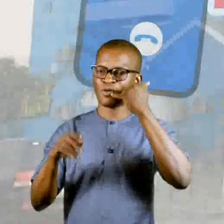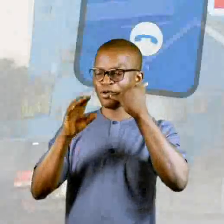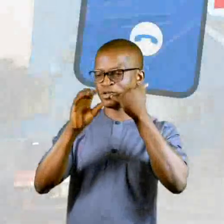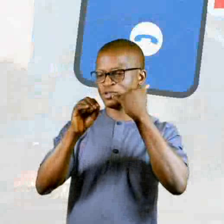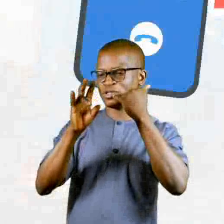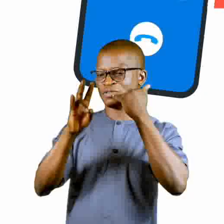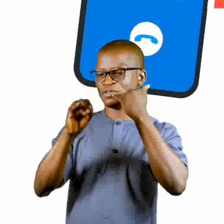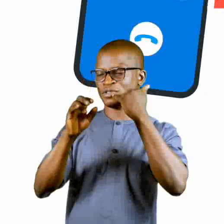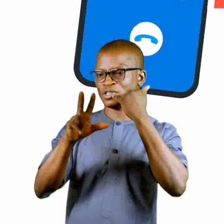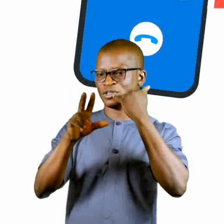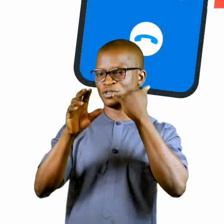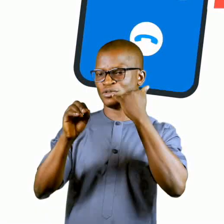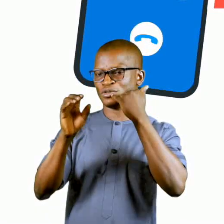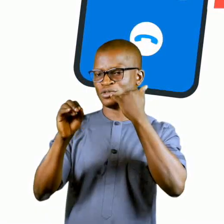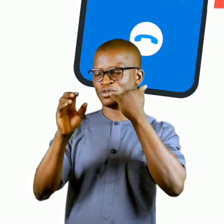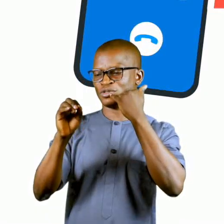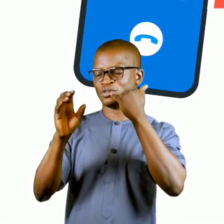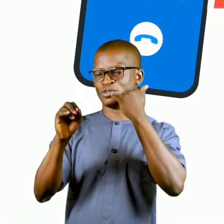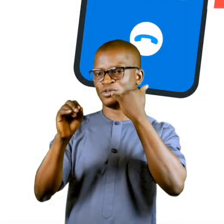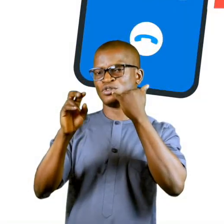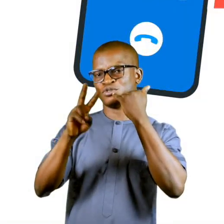NAPTIP today on 0703